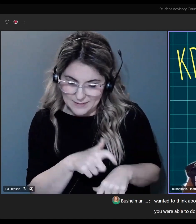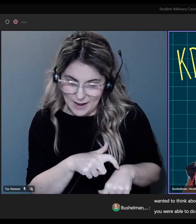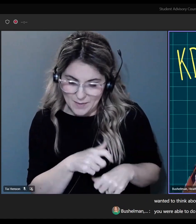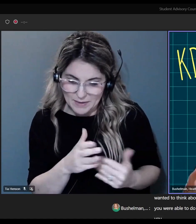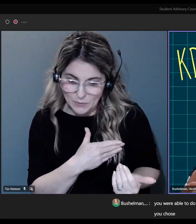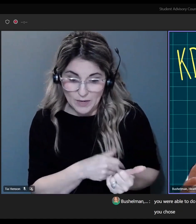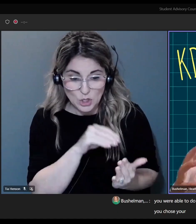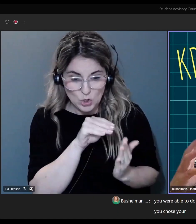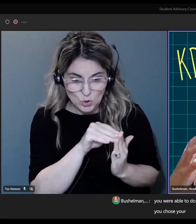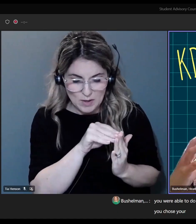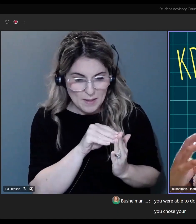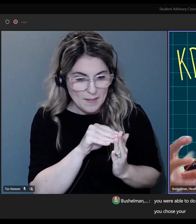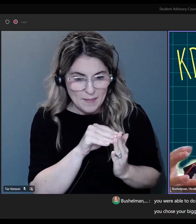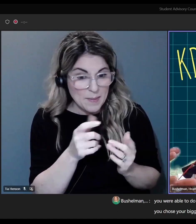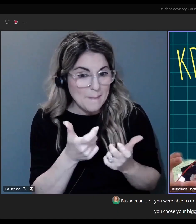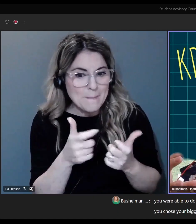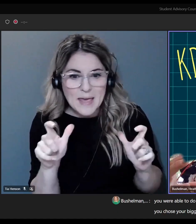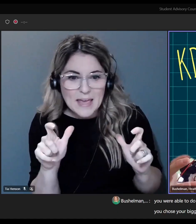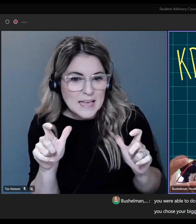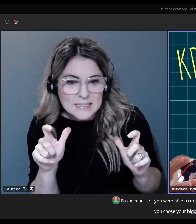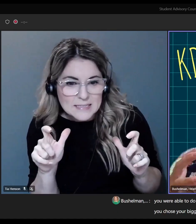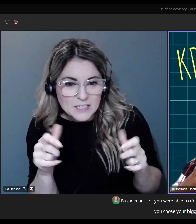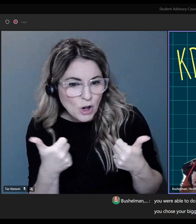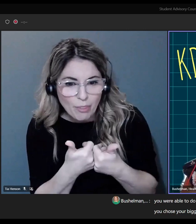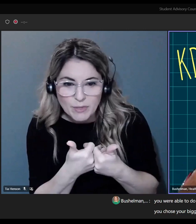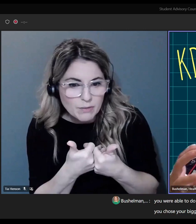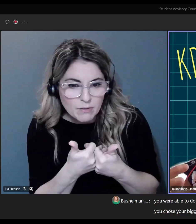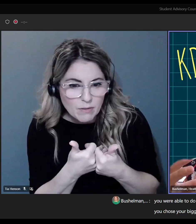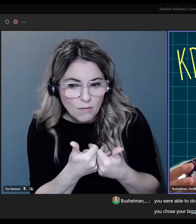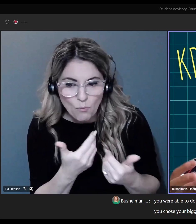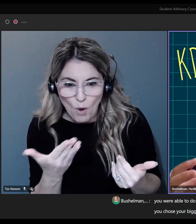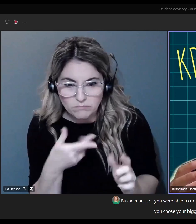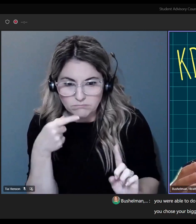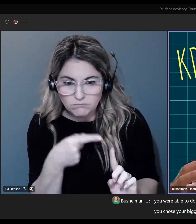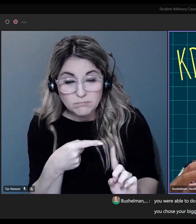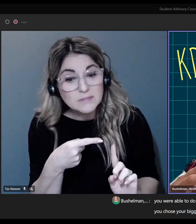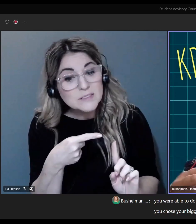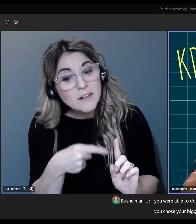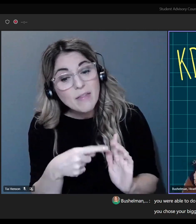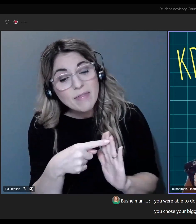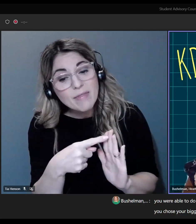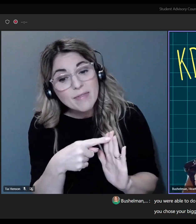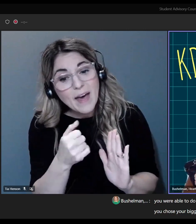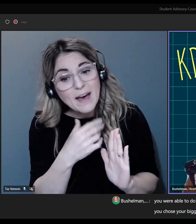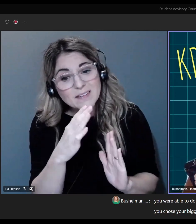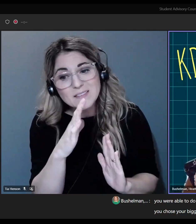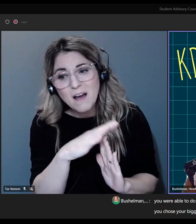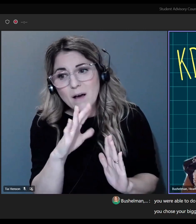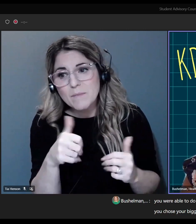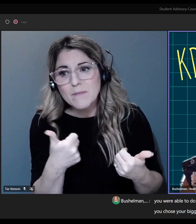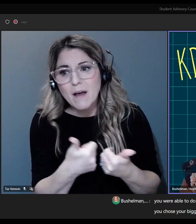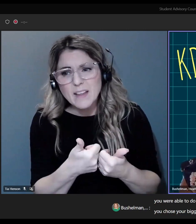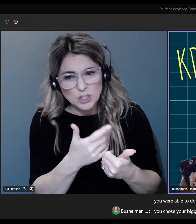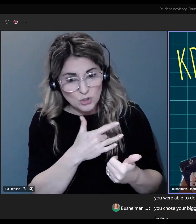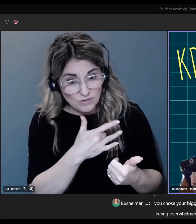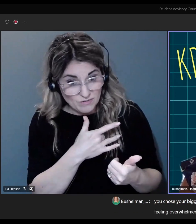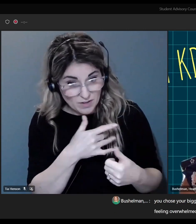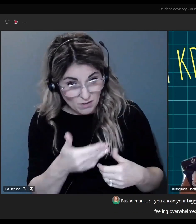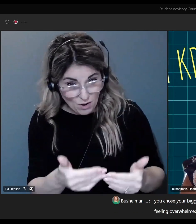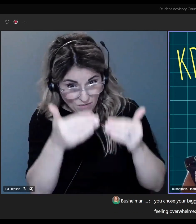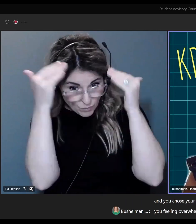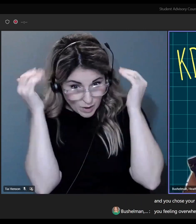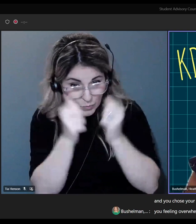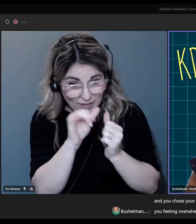you chose your biggest rocks. Out of those big rocks, are you feeling overwhelmed?